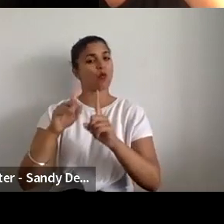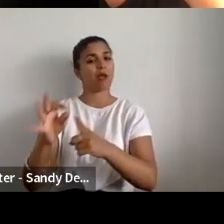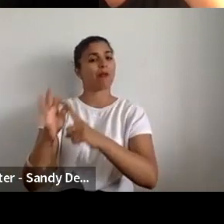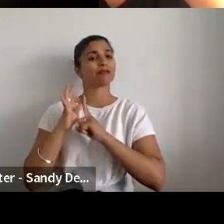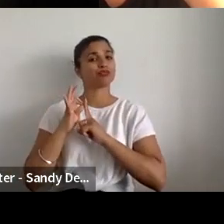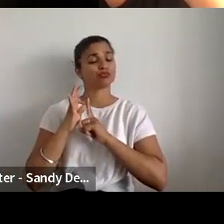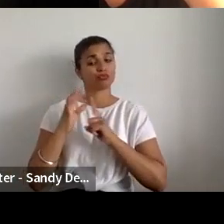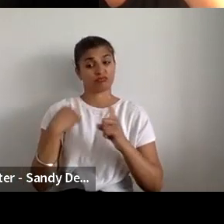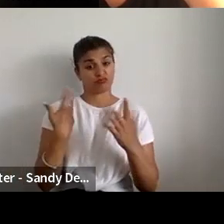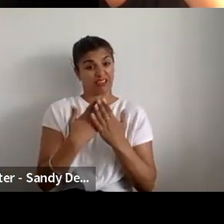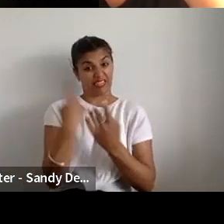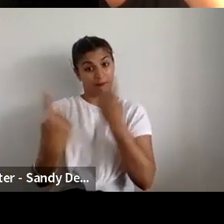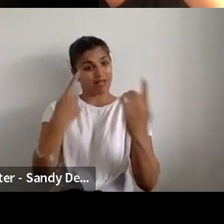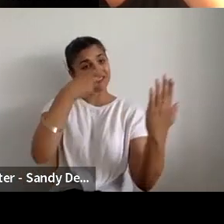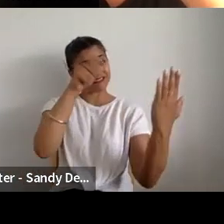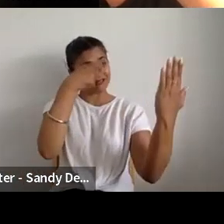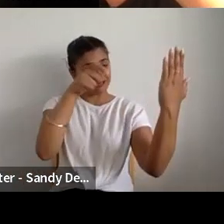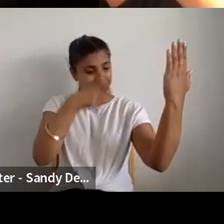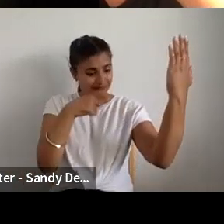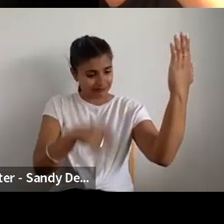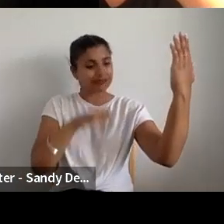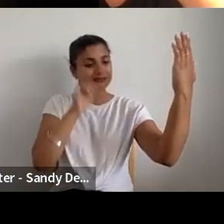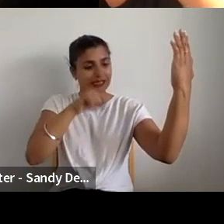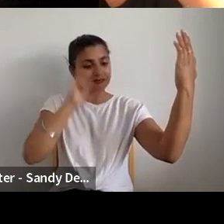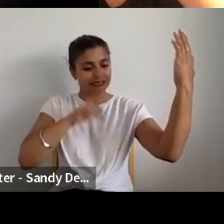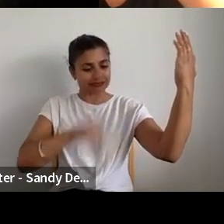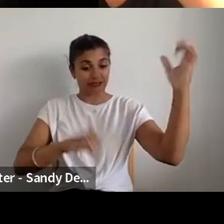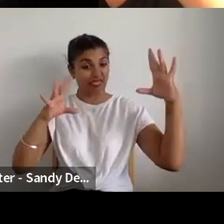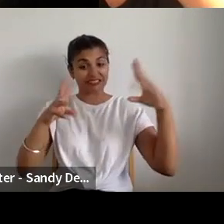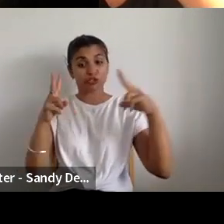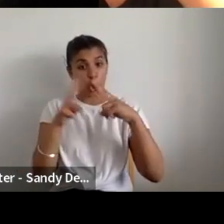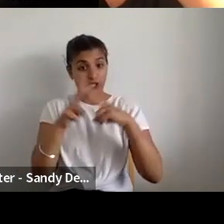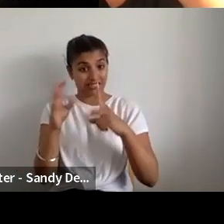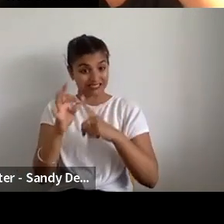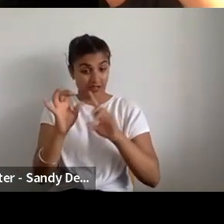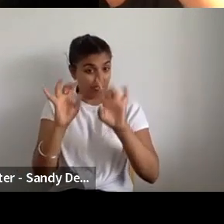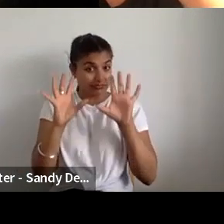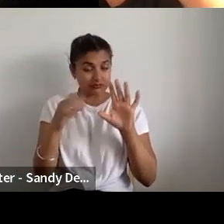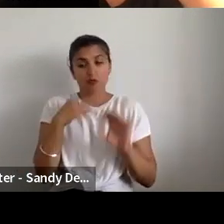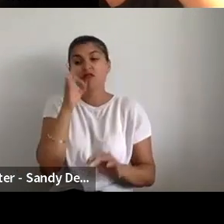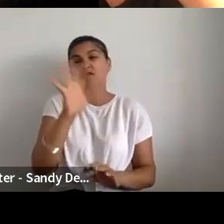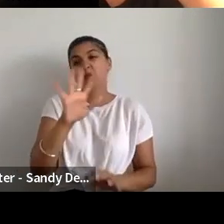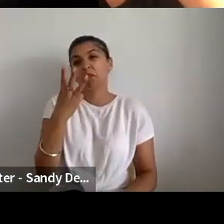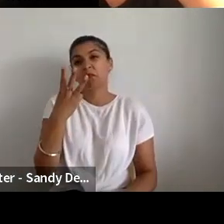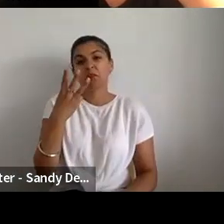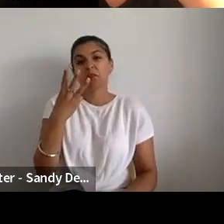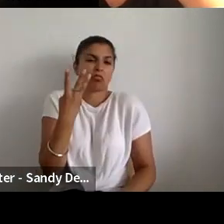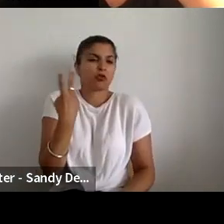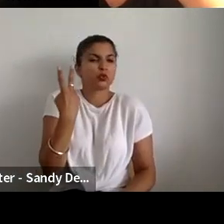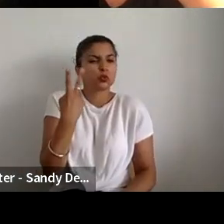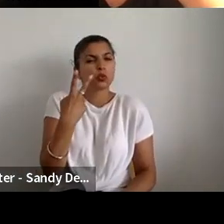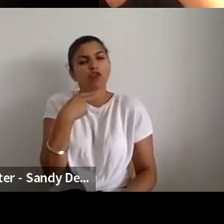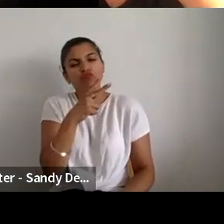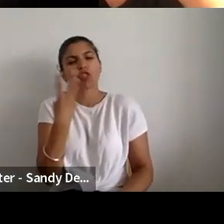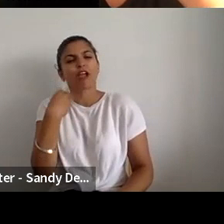of eligibility boxes, contact details and what we asked for was a very short couple of hundred words statement about why they